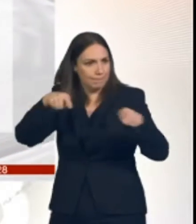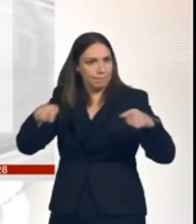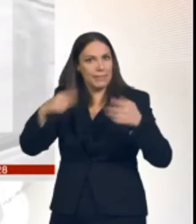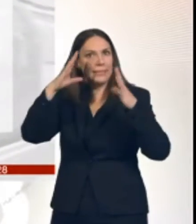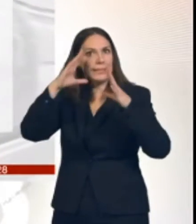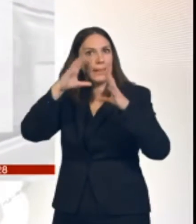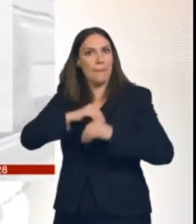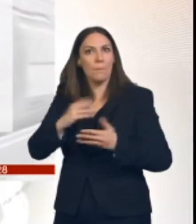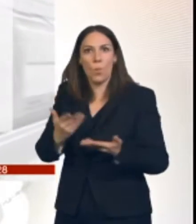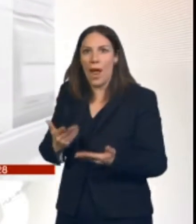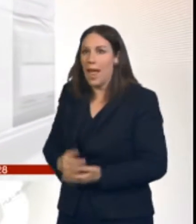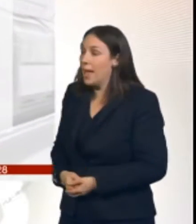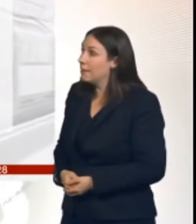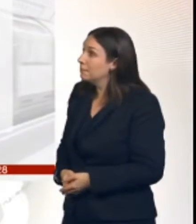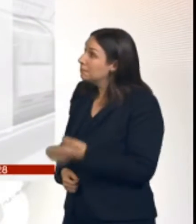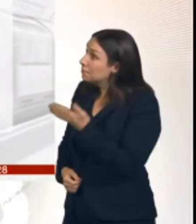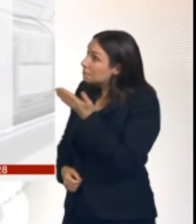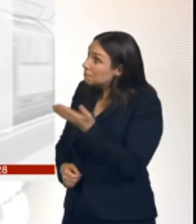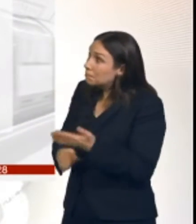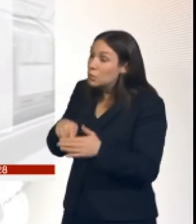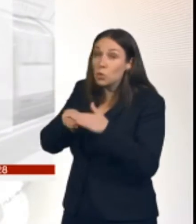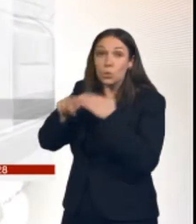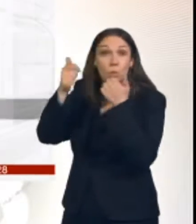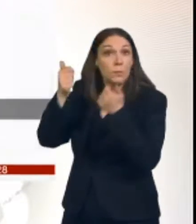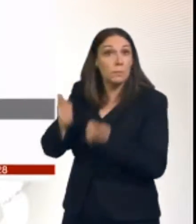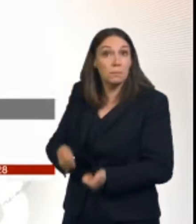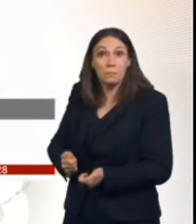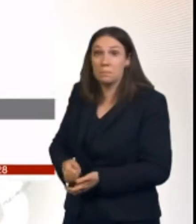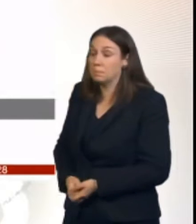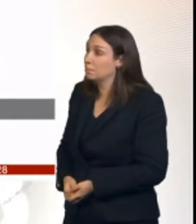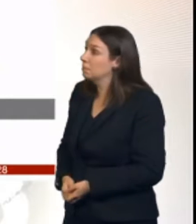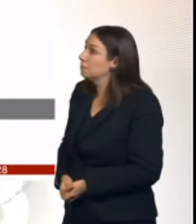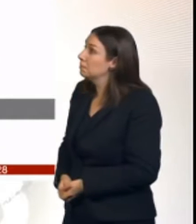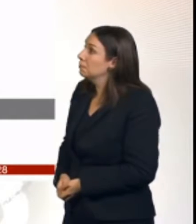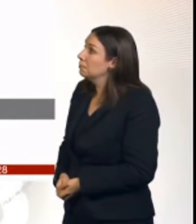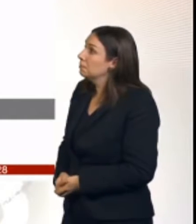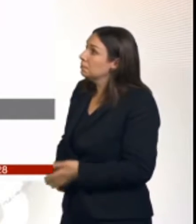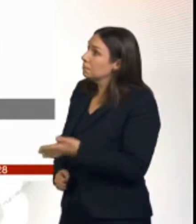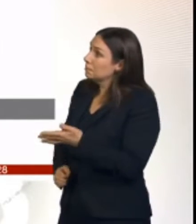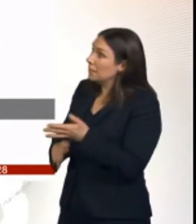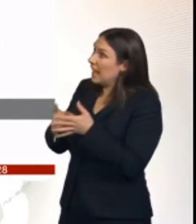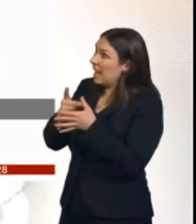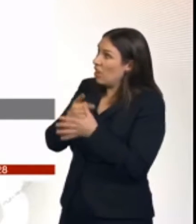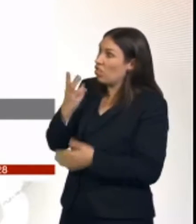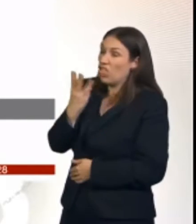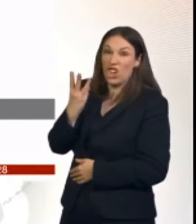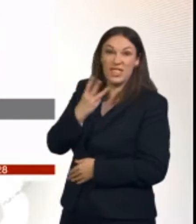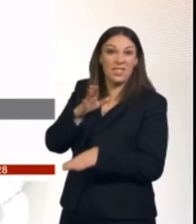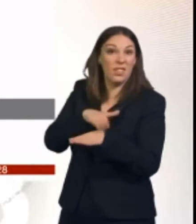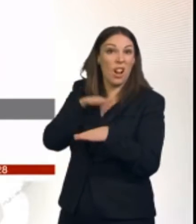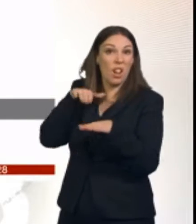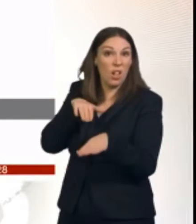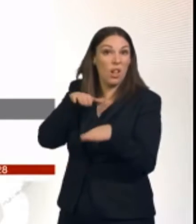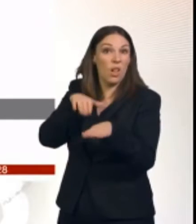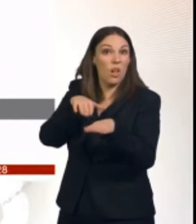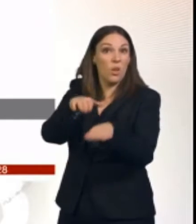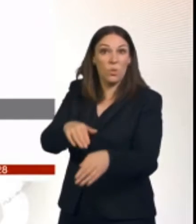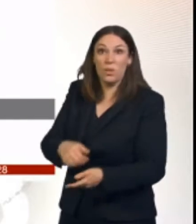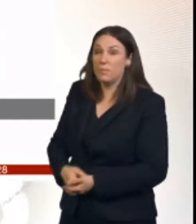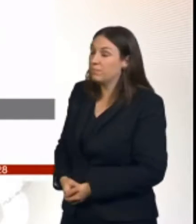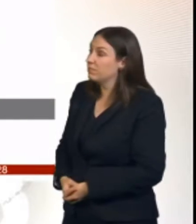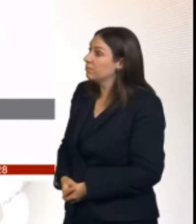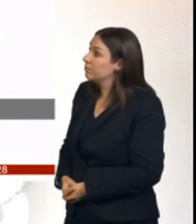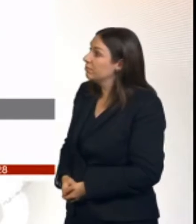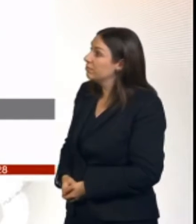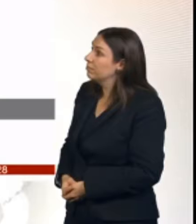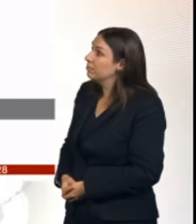service on all tube lines this morning. On the roads on the A13 traffic is crawling into town approaching the Goresbrook interchange at Dagenham. can see it